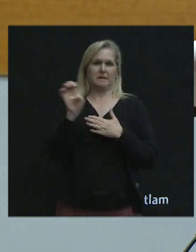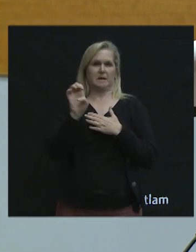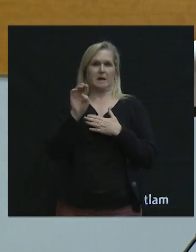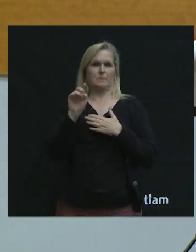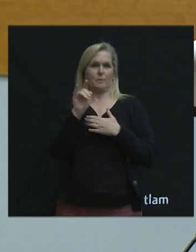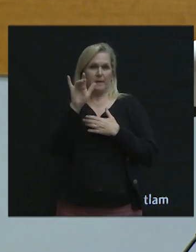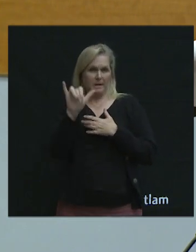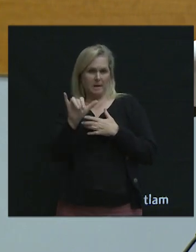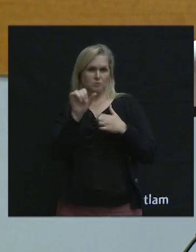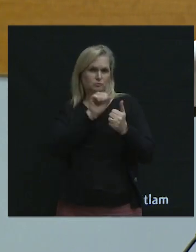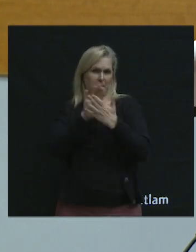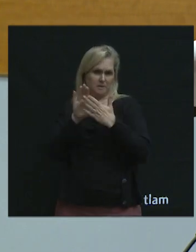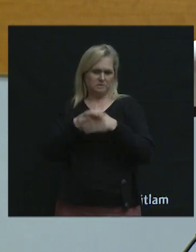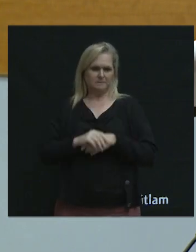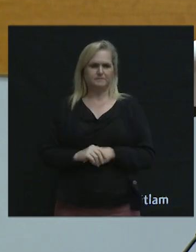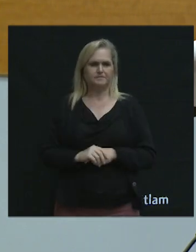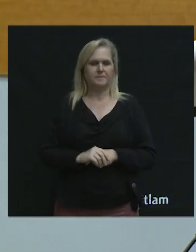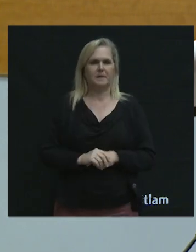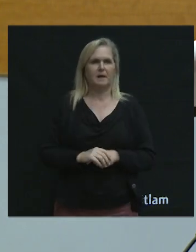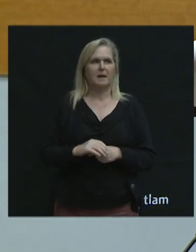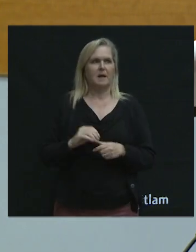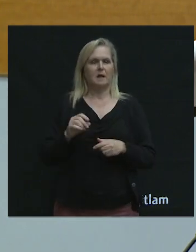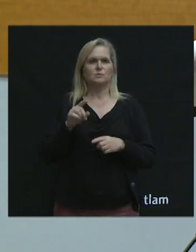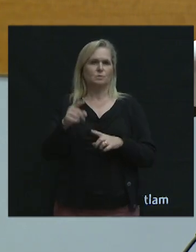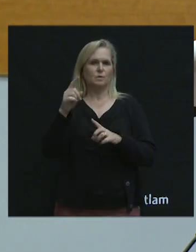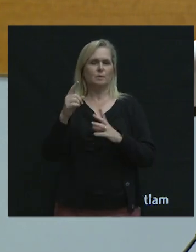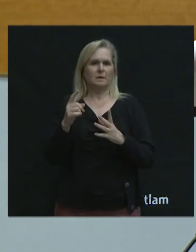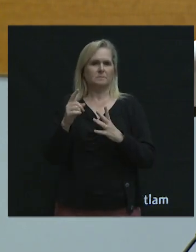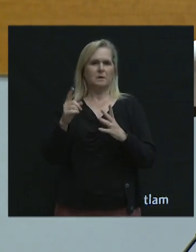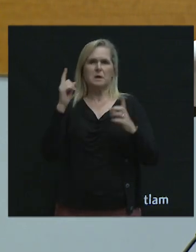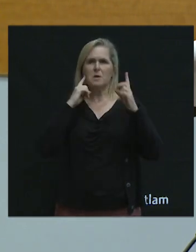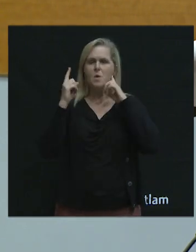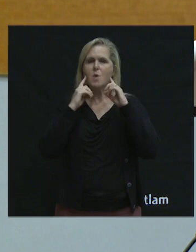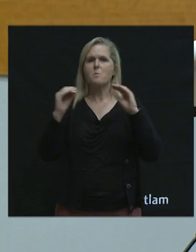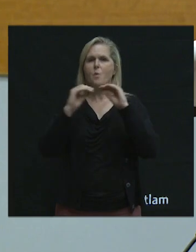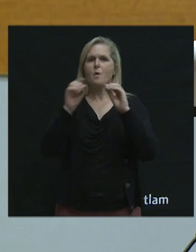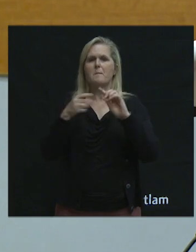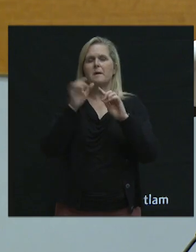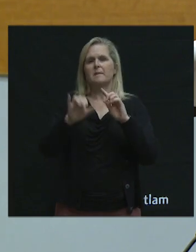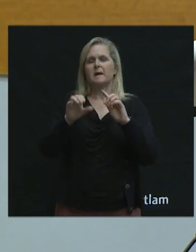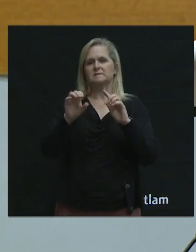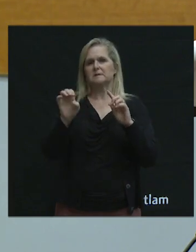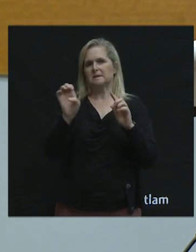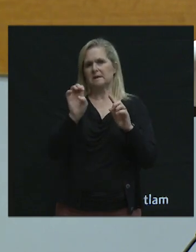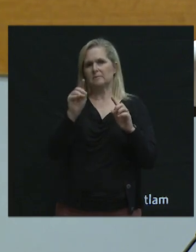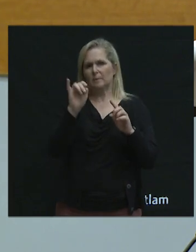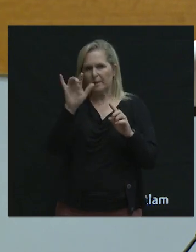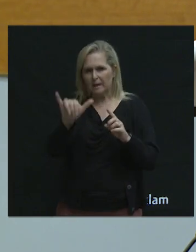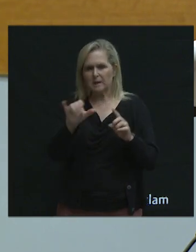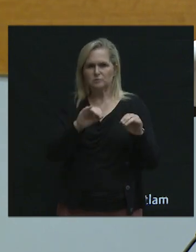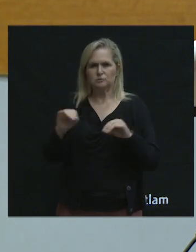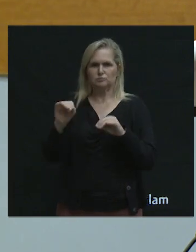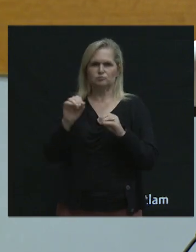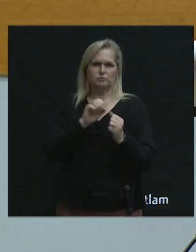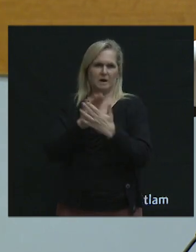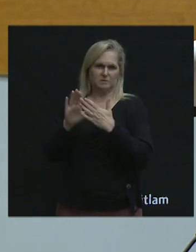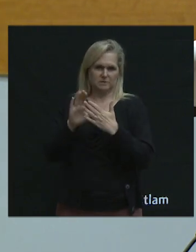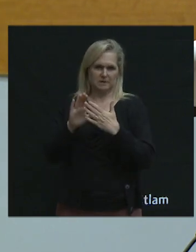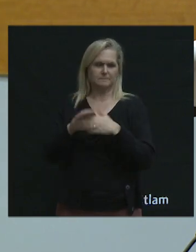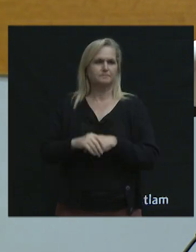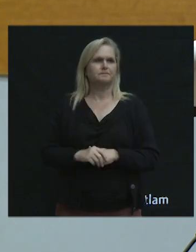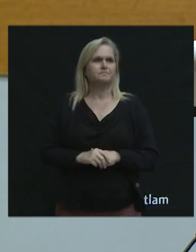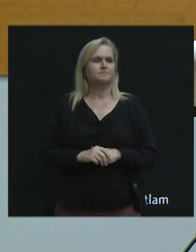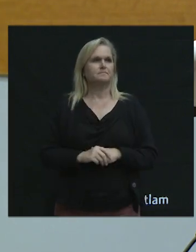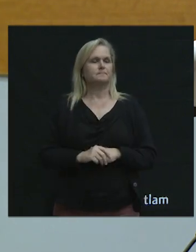strategy and the road safety strategy. And you'll hear more, uh, more about the road safety strategy from one of the, uh, one of the panelists tonight as